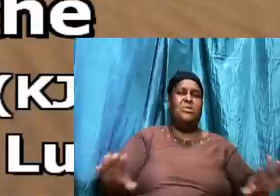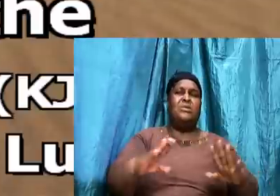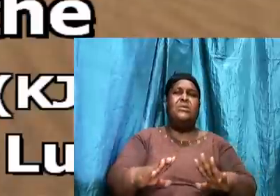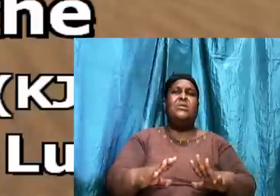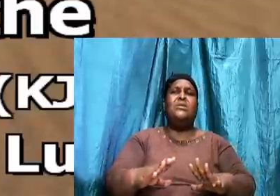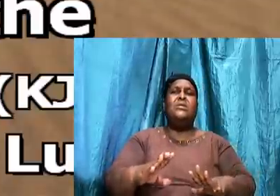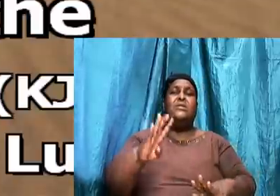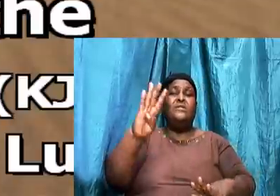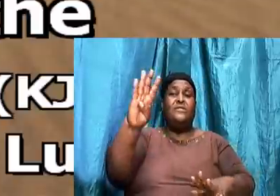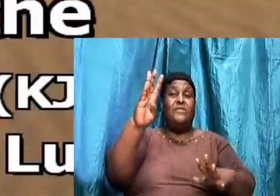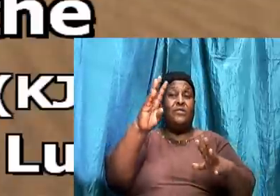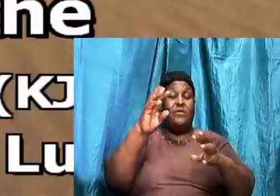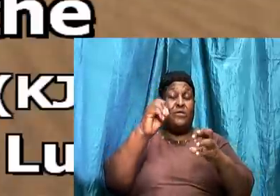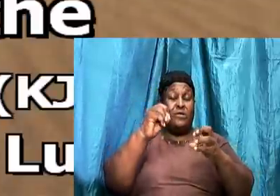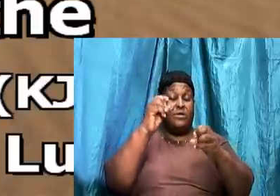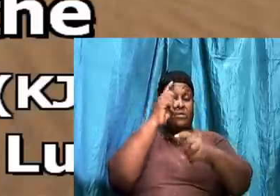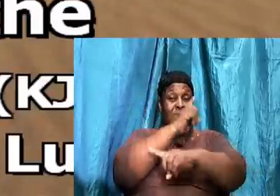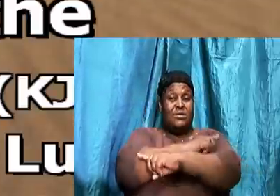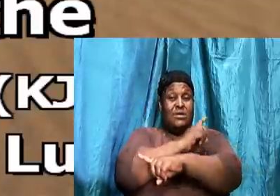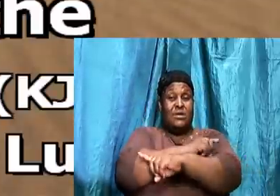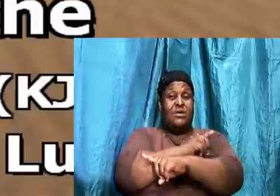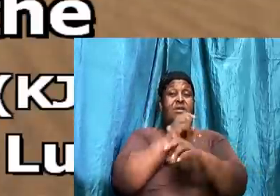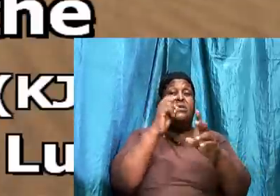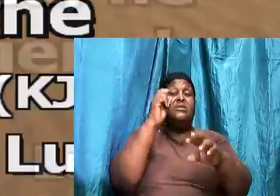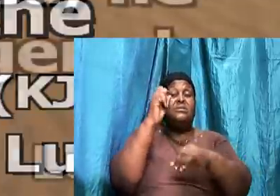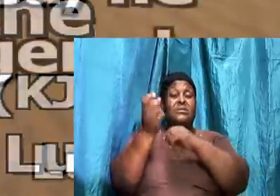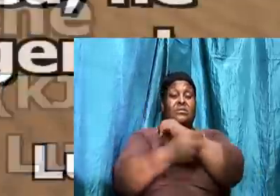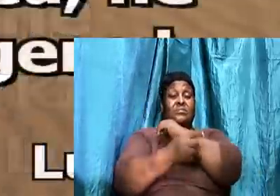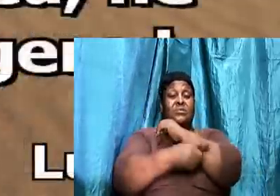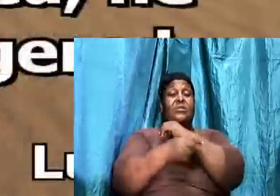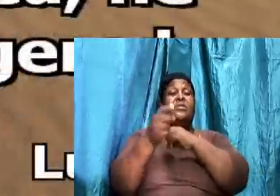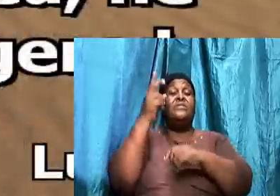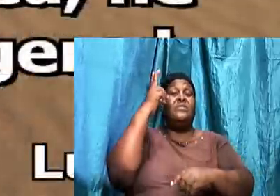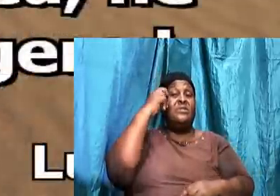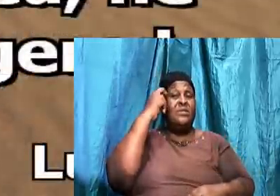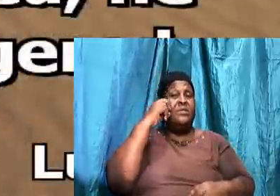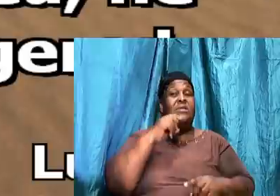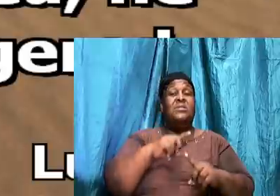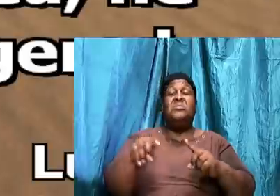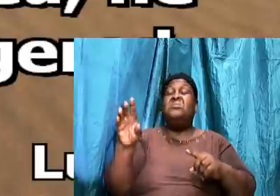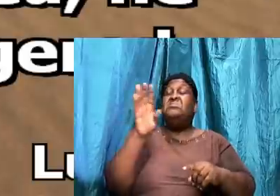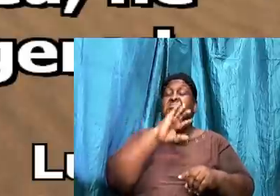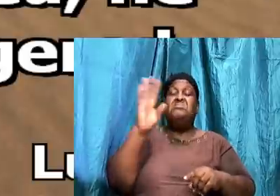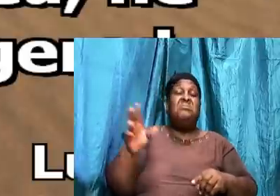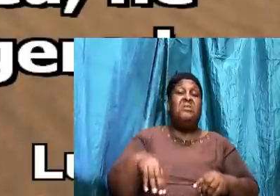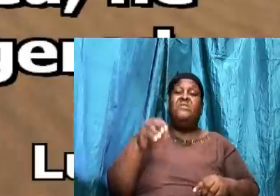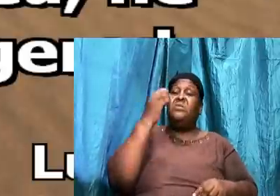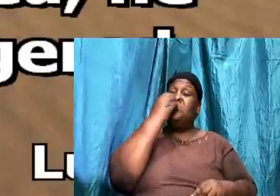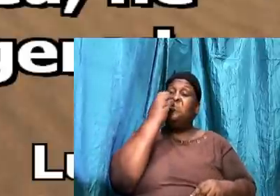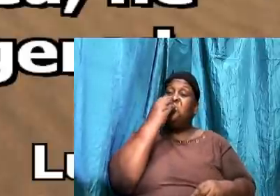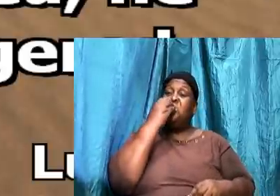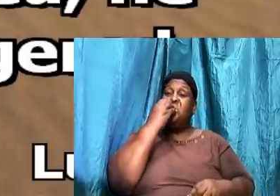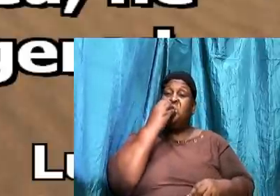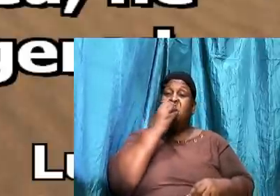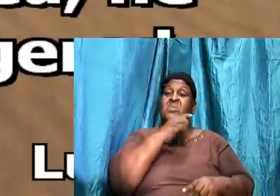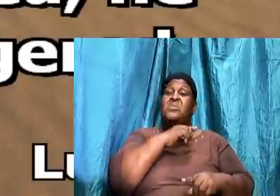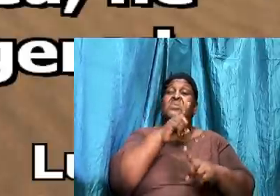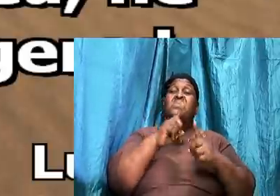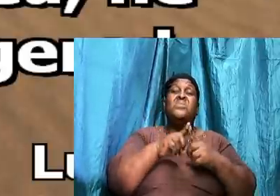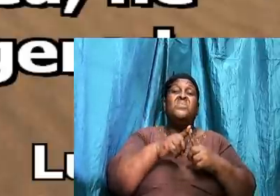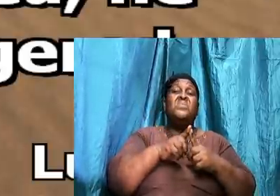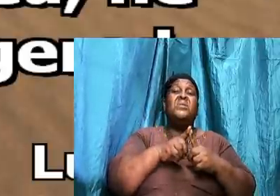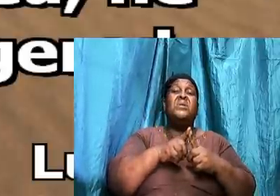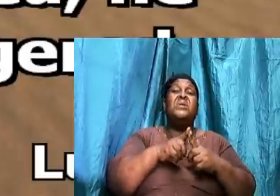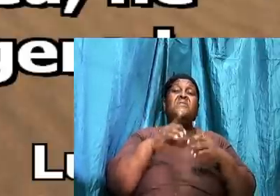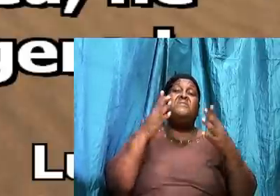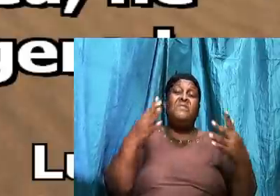40 days tempted of the devil. And in those days he did eat nothing. And when they were ended he afterward